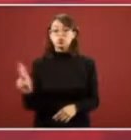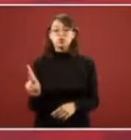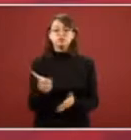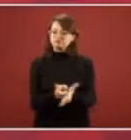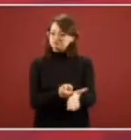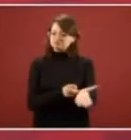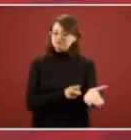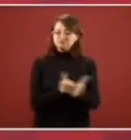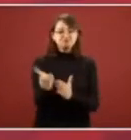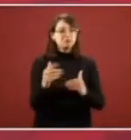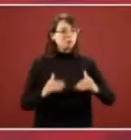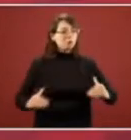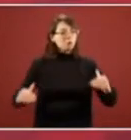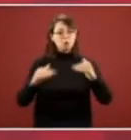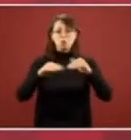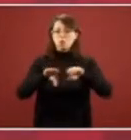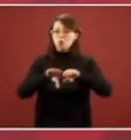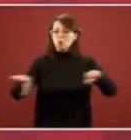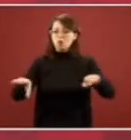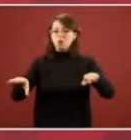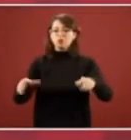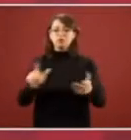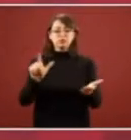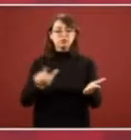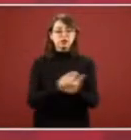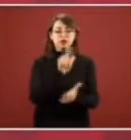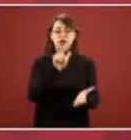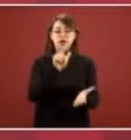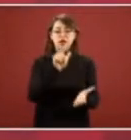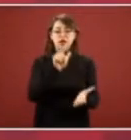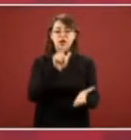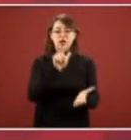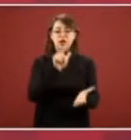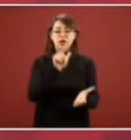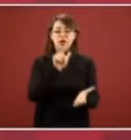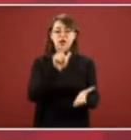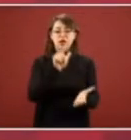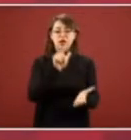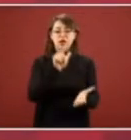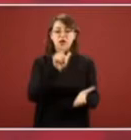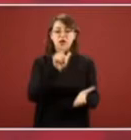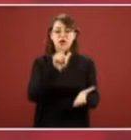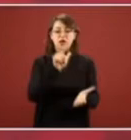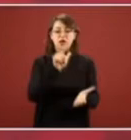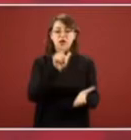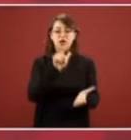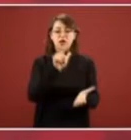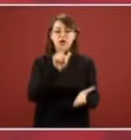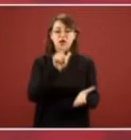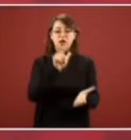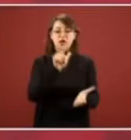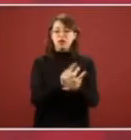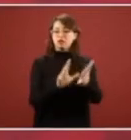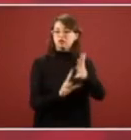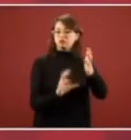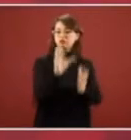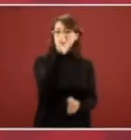have a right as it is established in our constitution